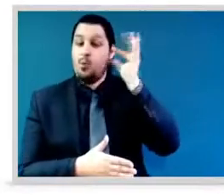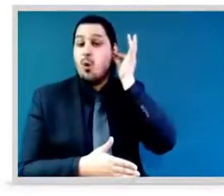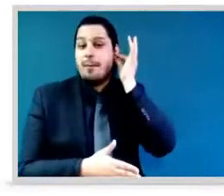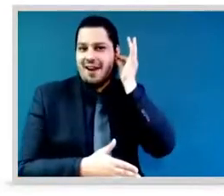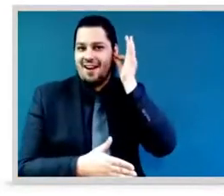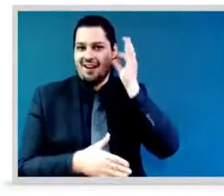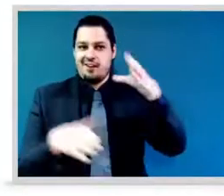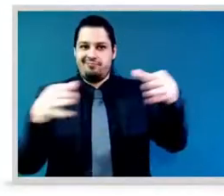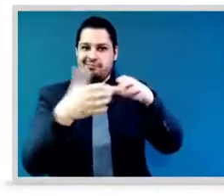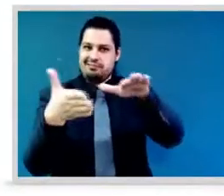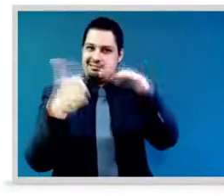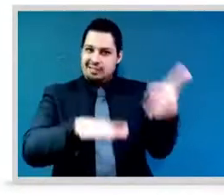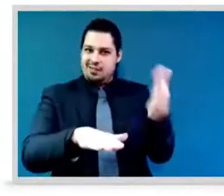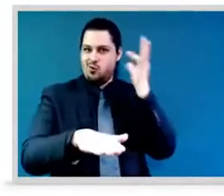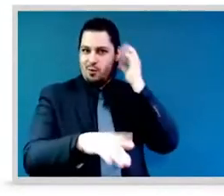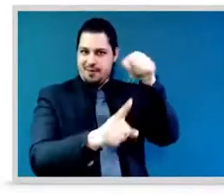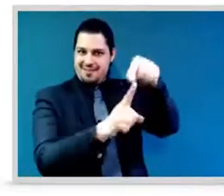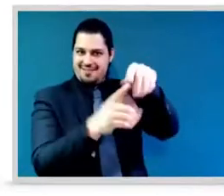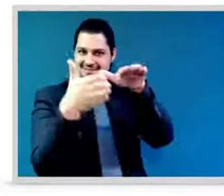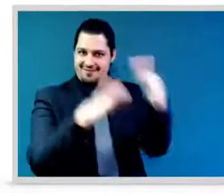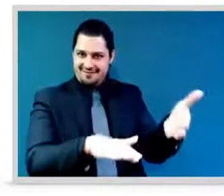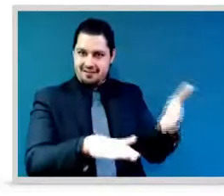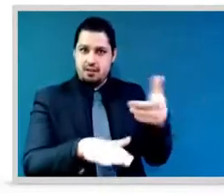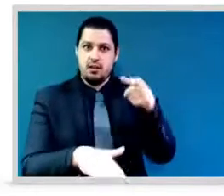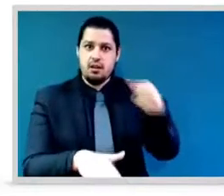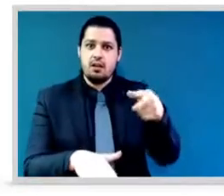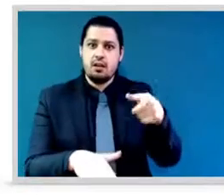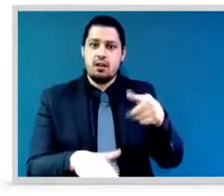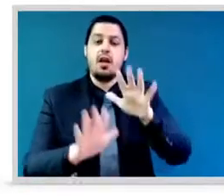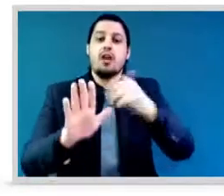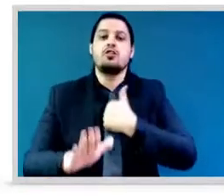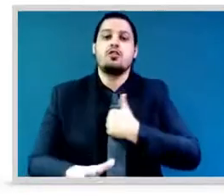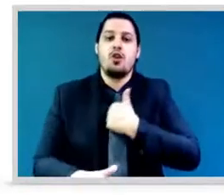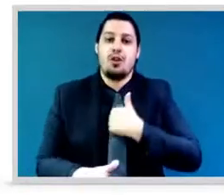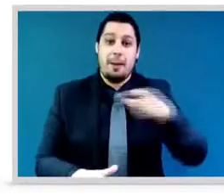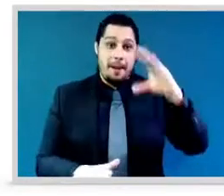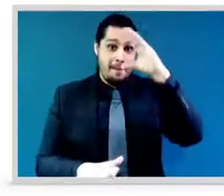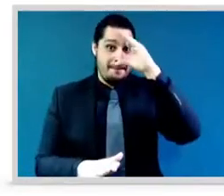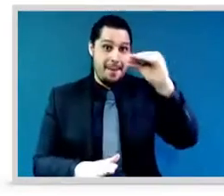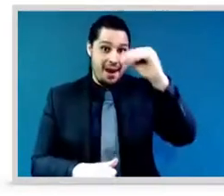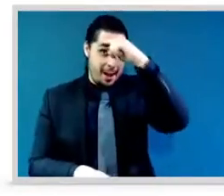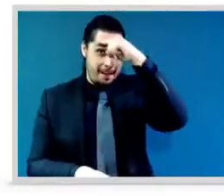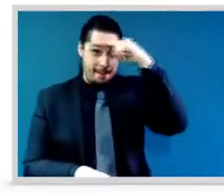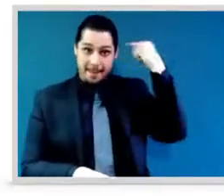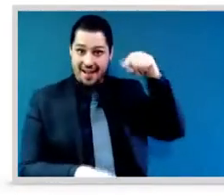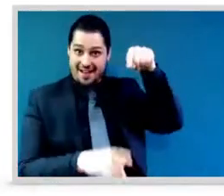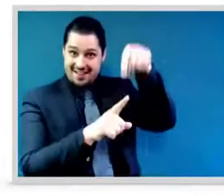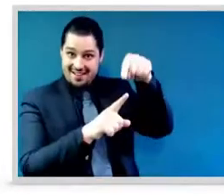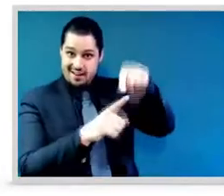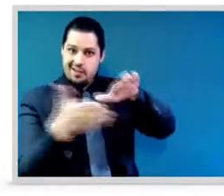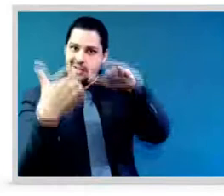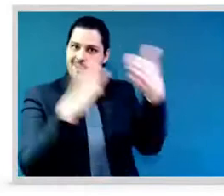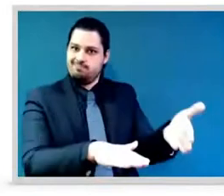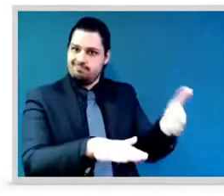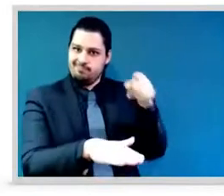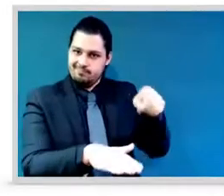are continuing to cover and in many ways um represents how something in a medium-sized